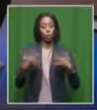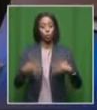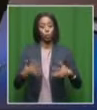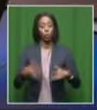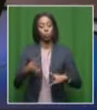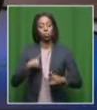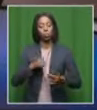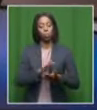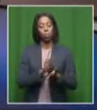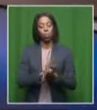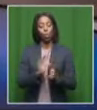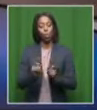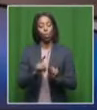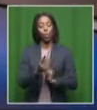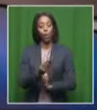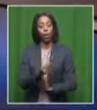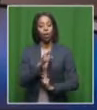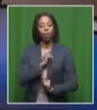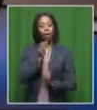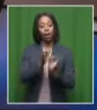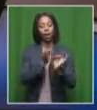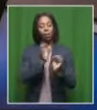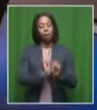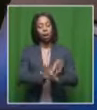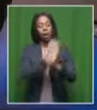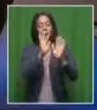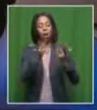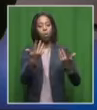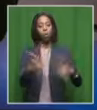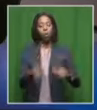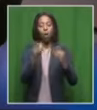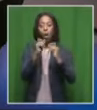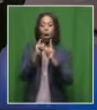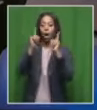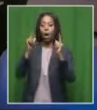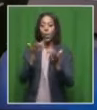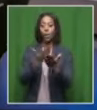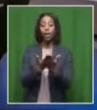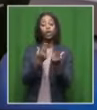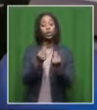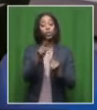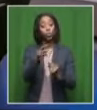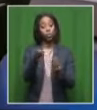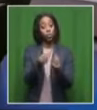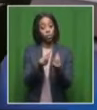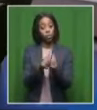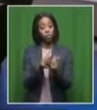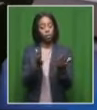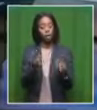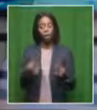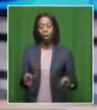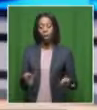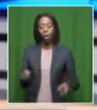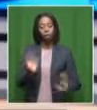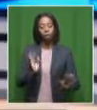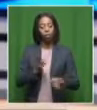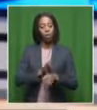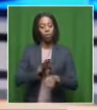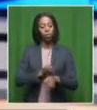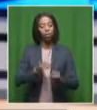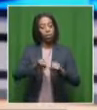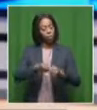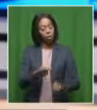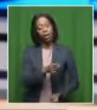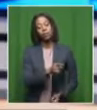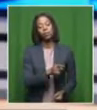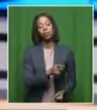we had an opportunity to actually highlight it. And so do the right thing. Don't be scared. Parents break